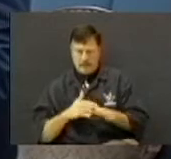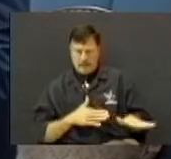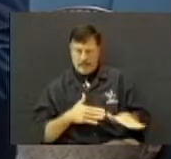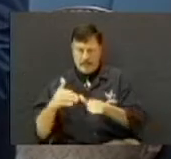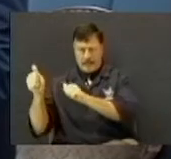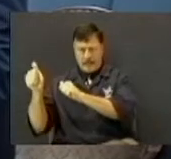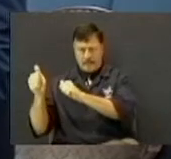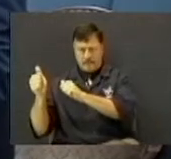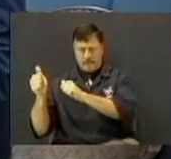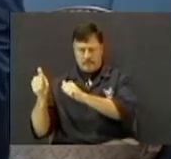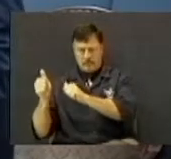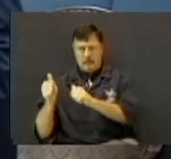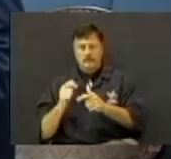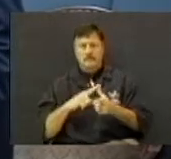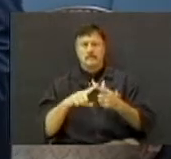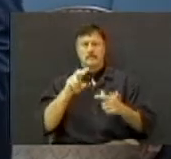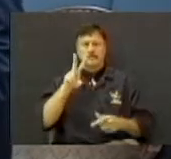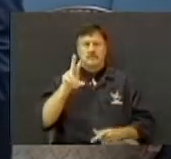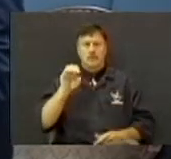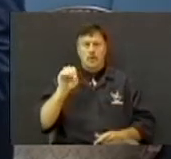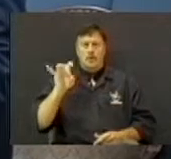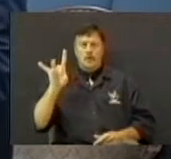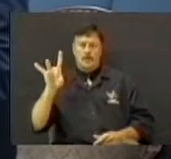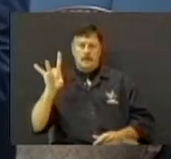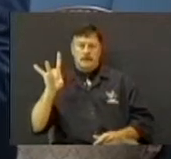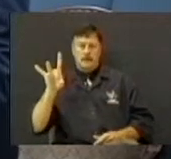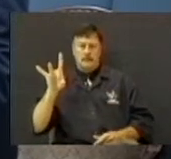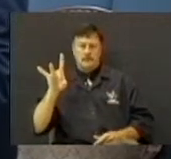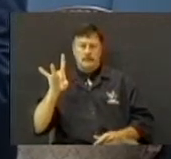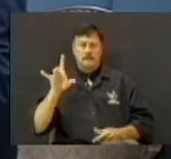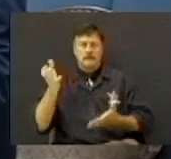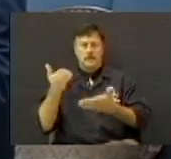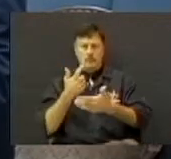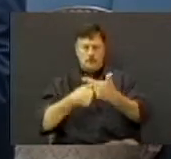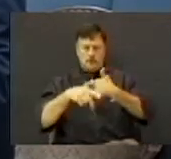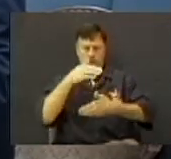Left it in 208 because he wanted to come to the center.